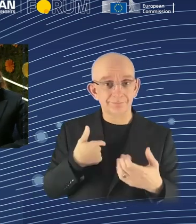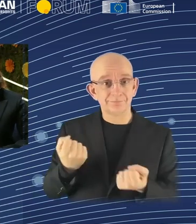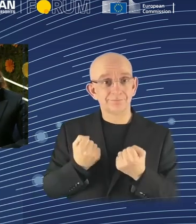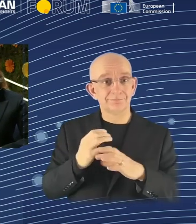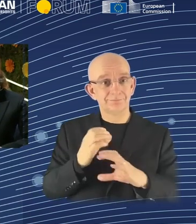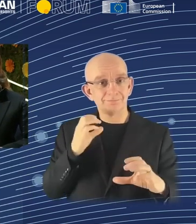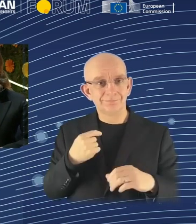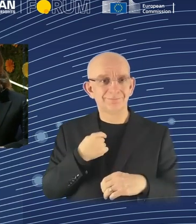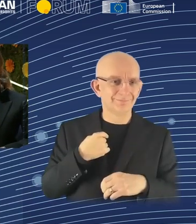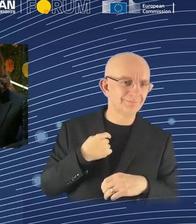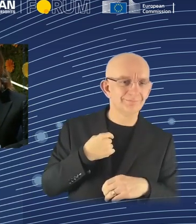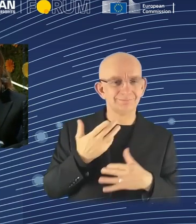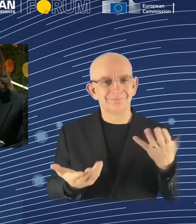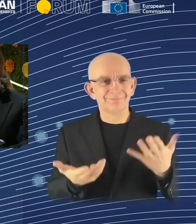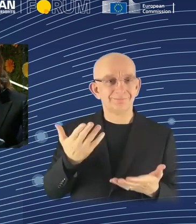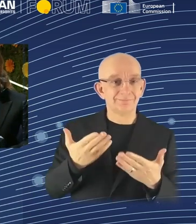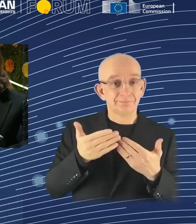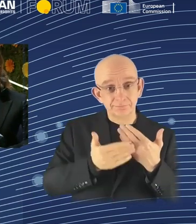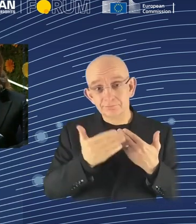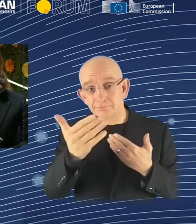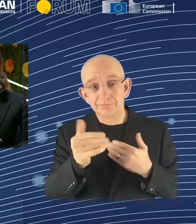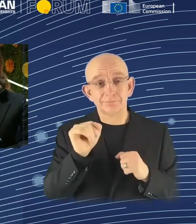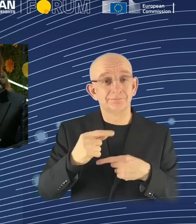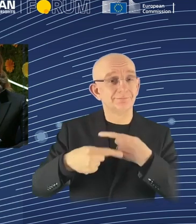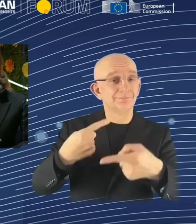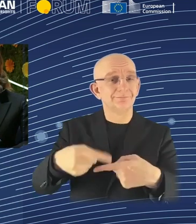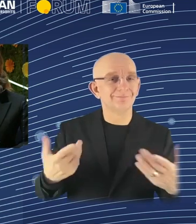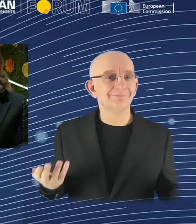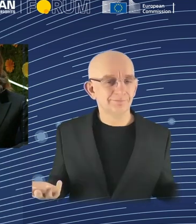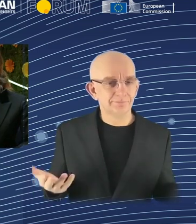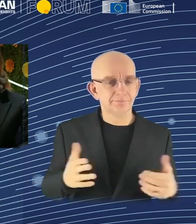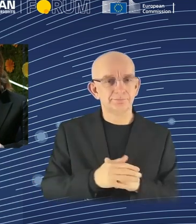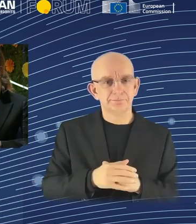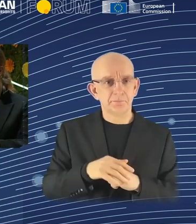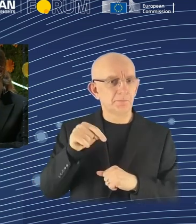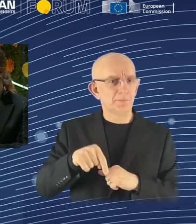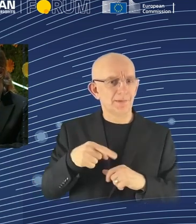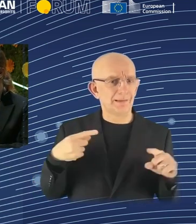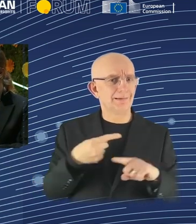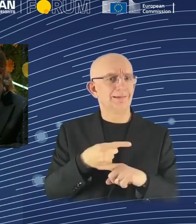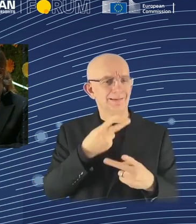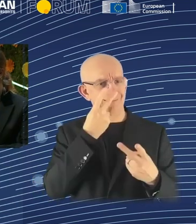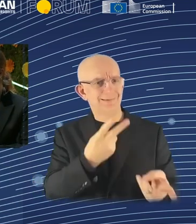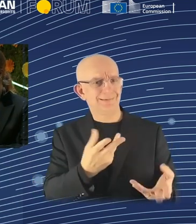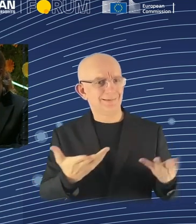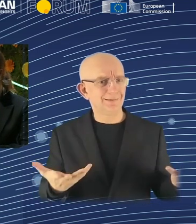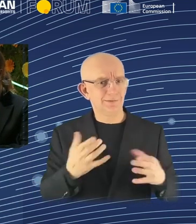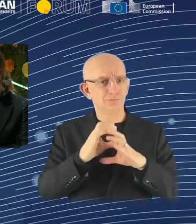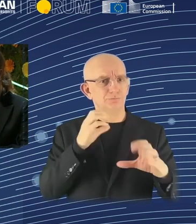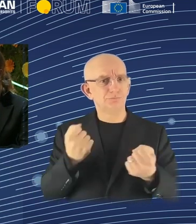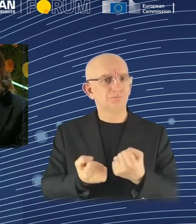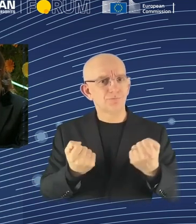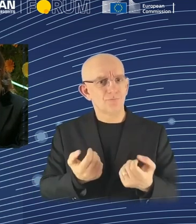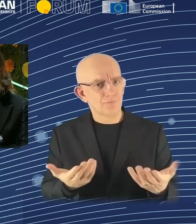you know, we now have a shortage of truck drivers rather than trucks being driven by AI systems. But what tends to happen is that